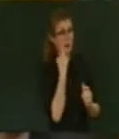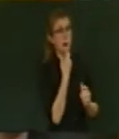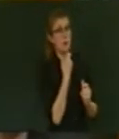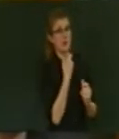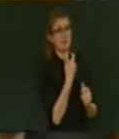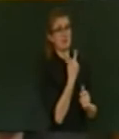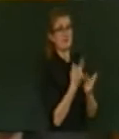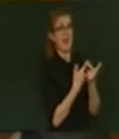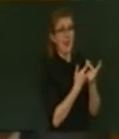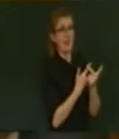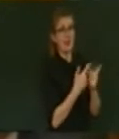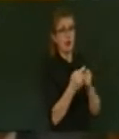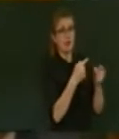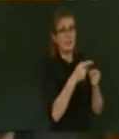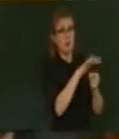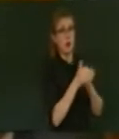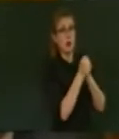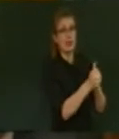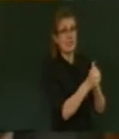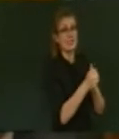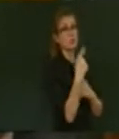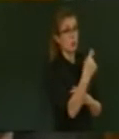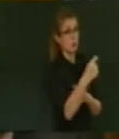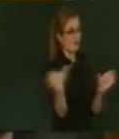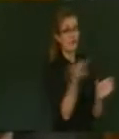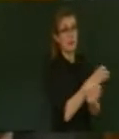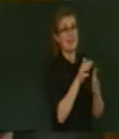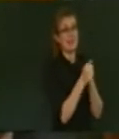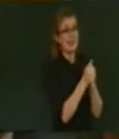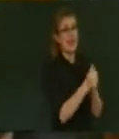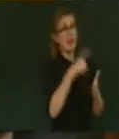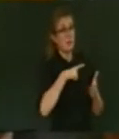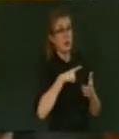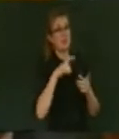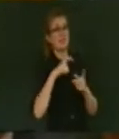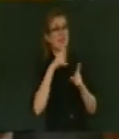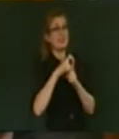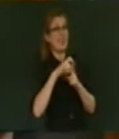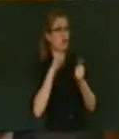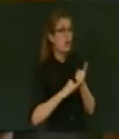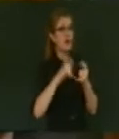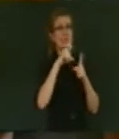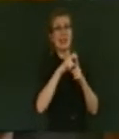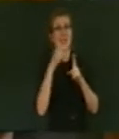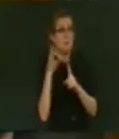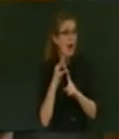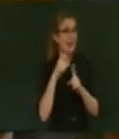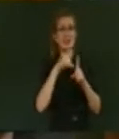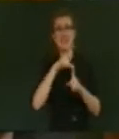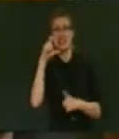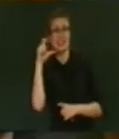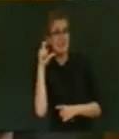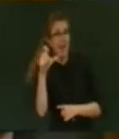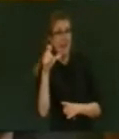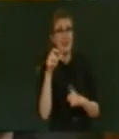Phil Goff, David Shearer, David Cunliffe all know they could have done it. David Parker, all four of them know they're